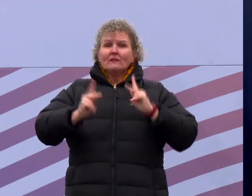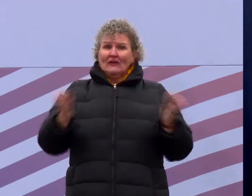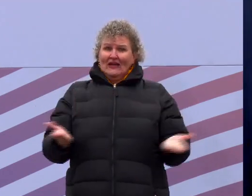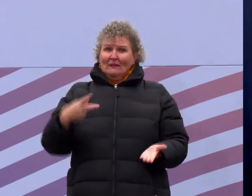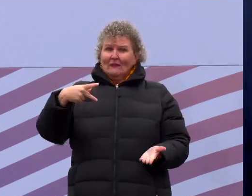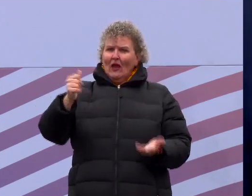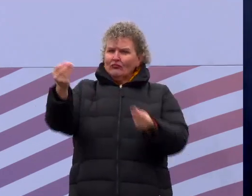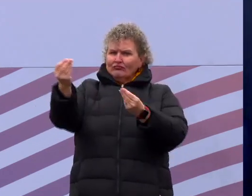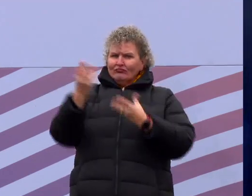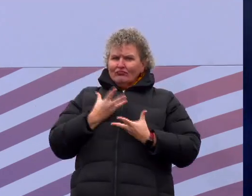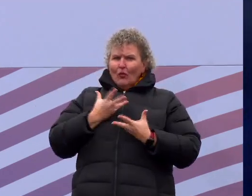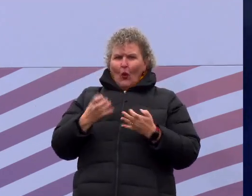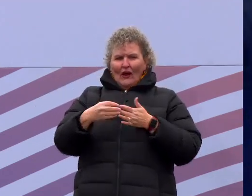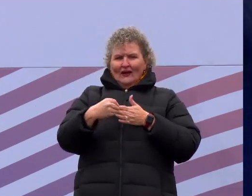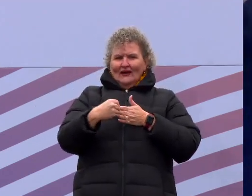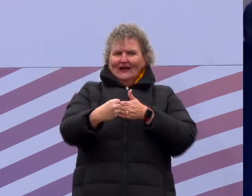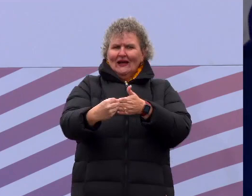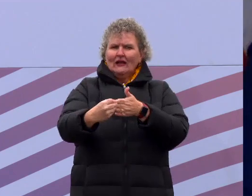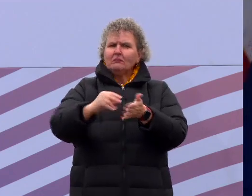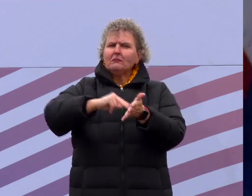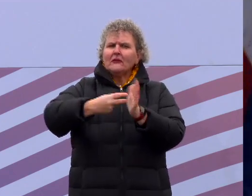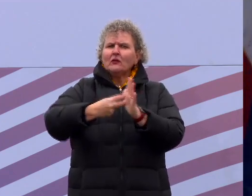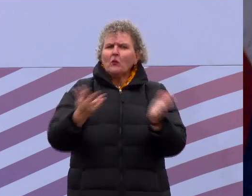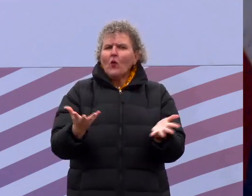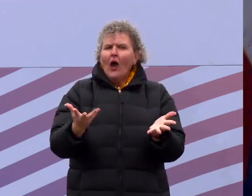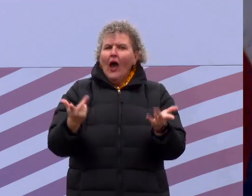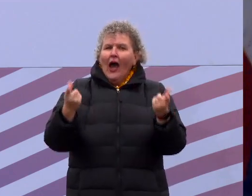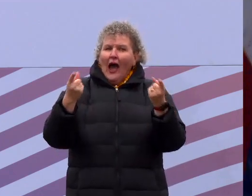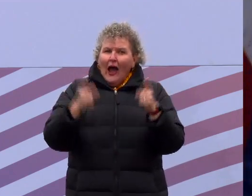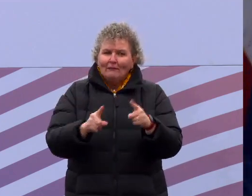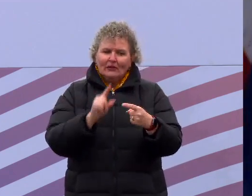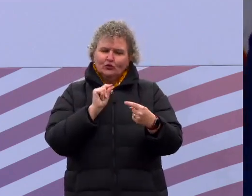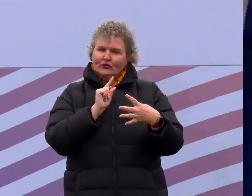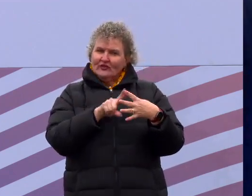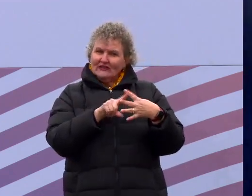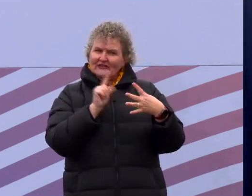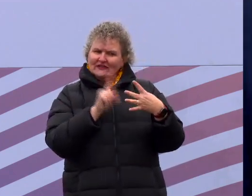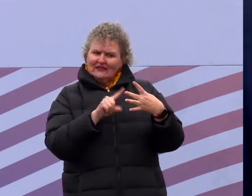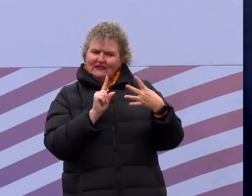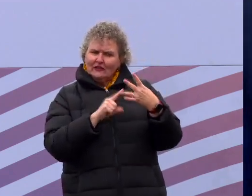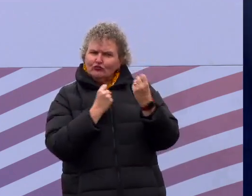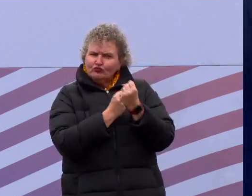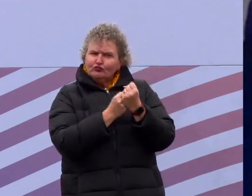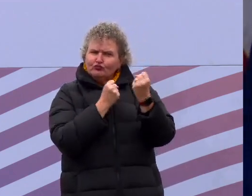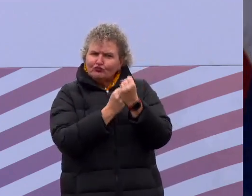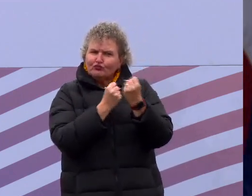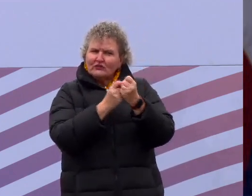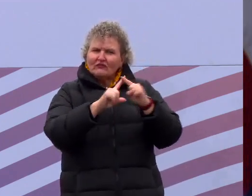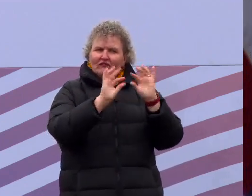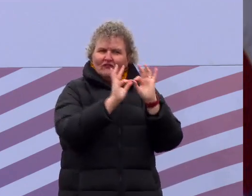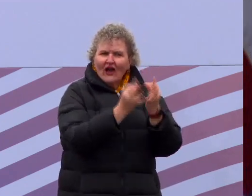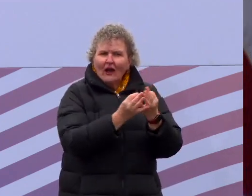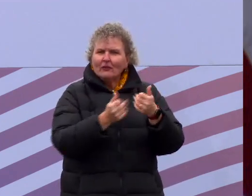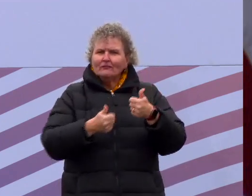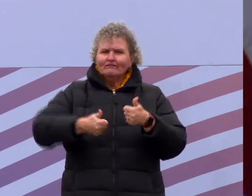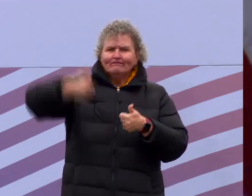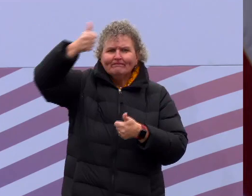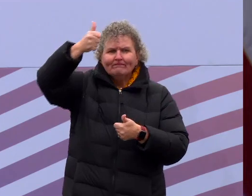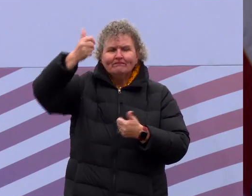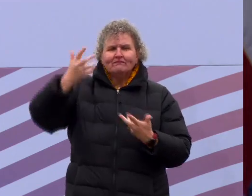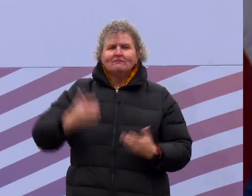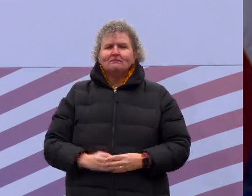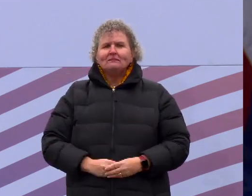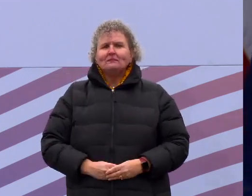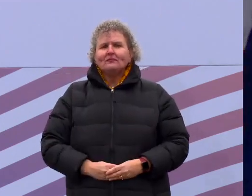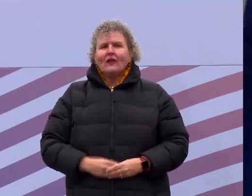delivering real results for them and their families above all else. Because of this, I say to my colleagues